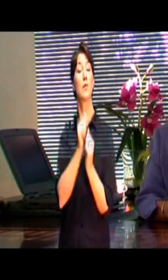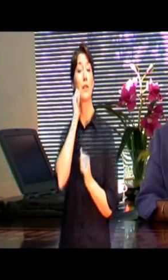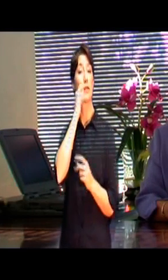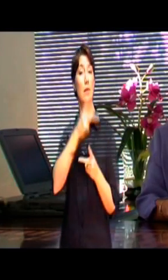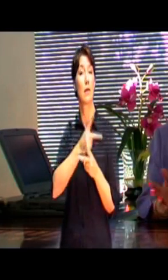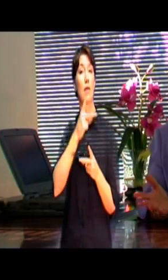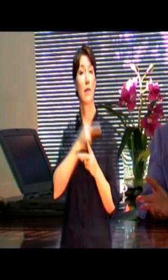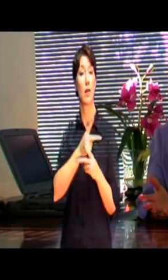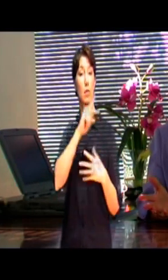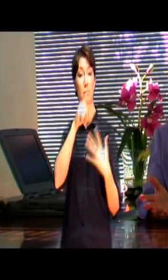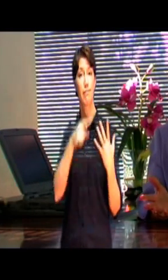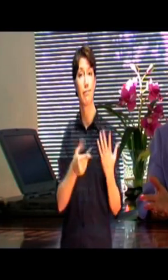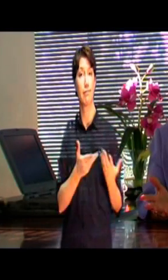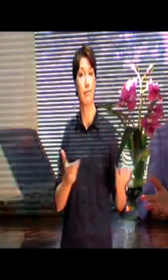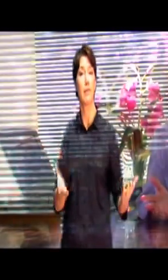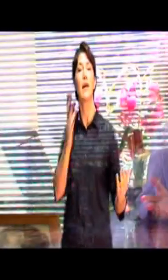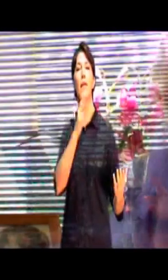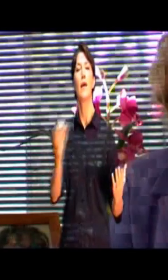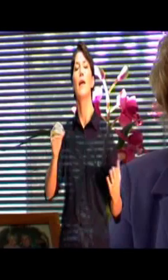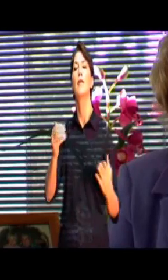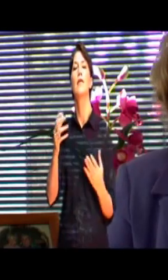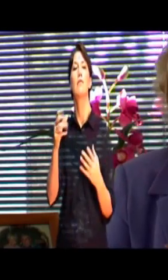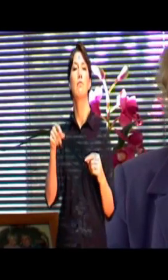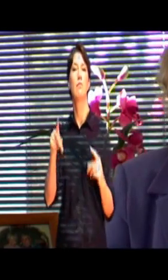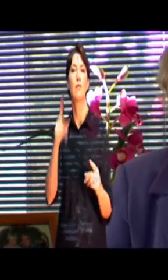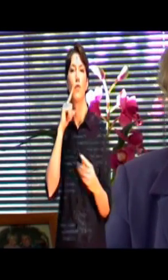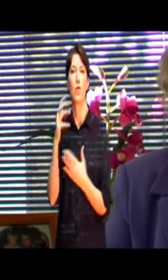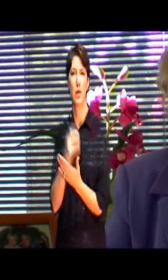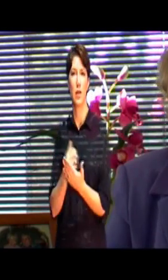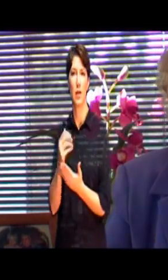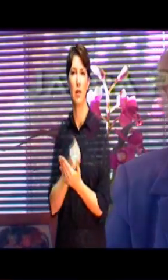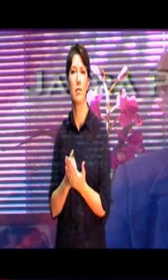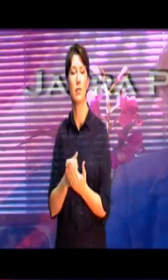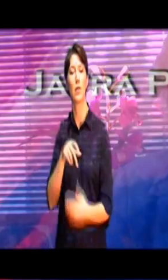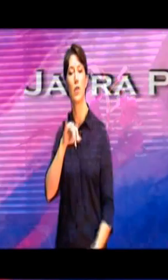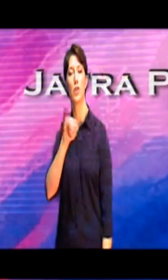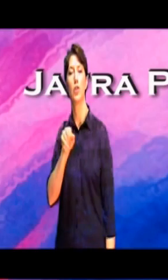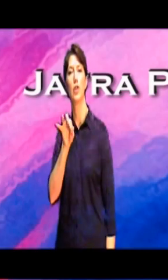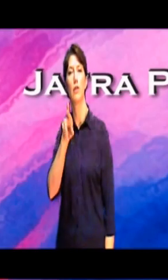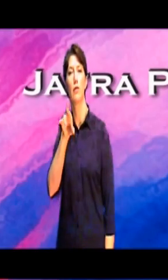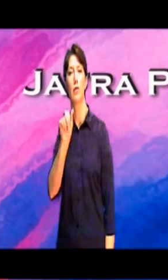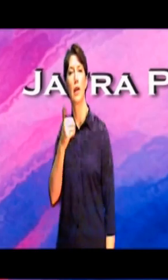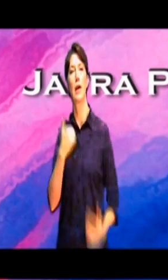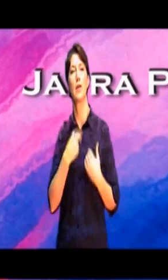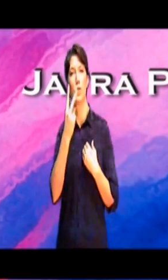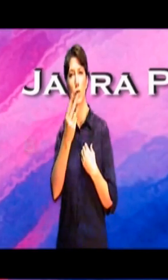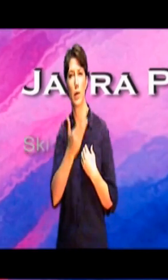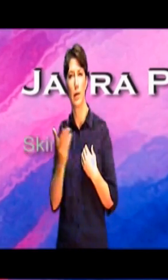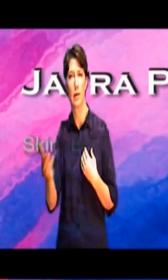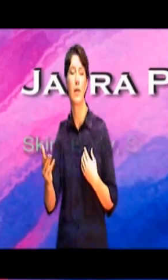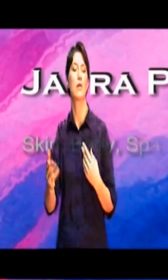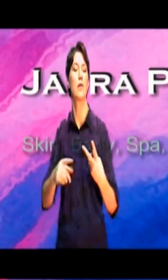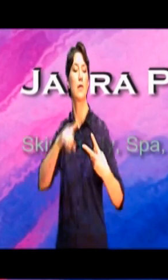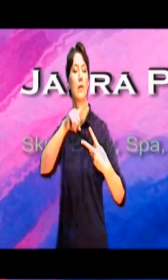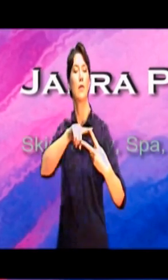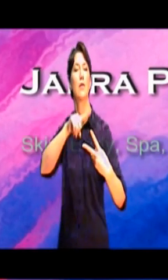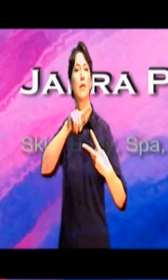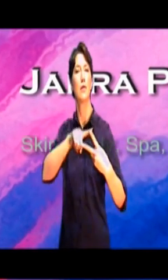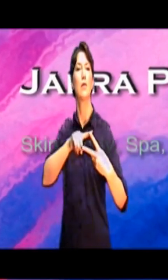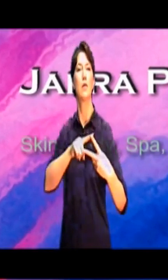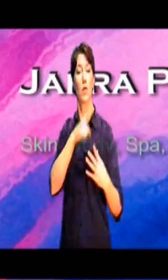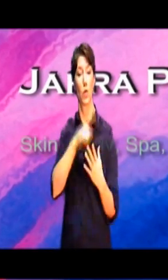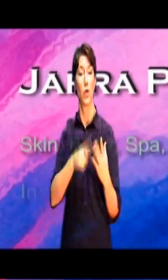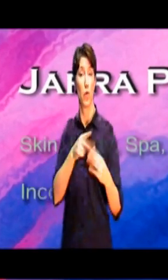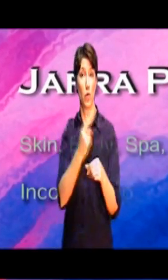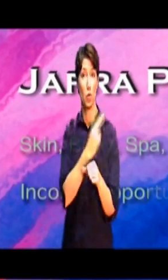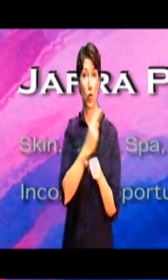success with our income opportunity. We have two products in JAFRA. We have the product you put on your face and on your body, and we have the product you put in your